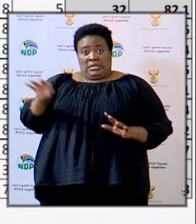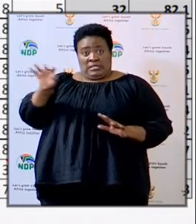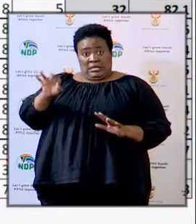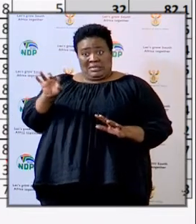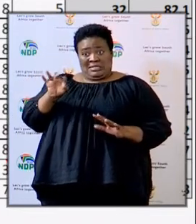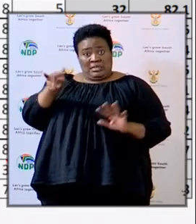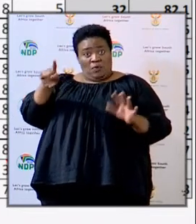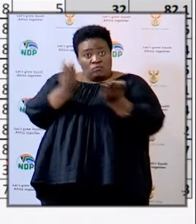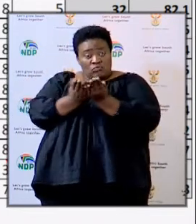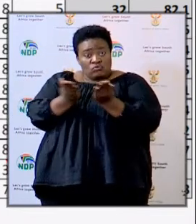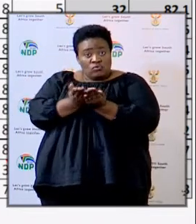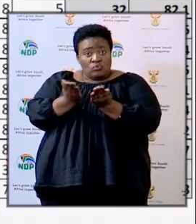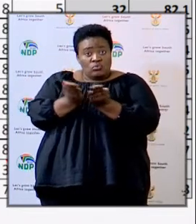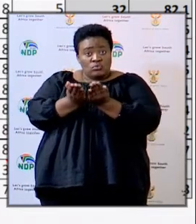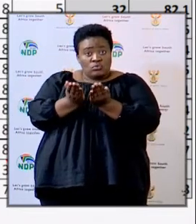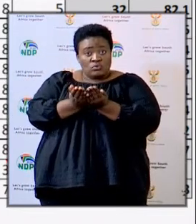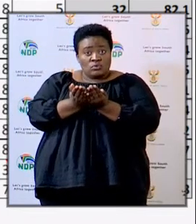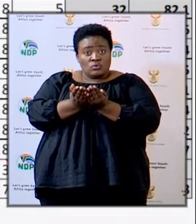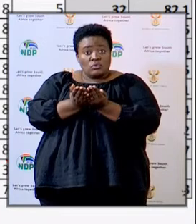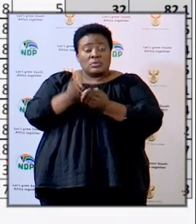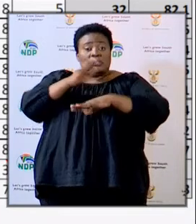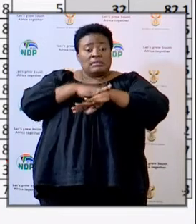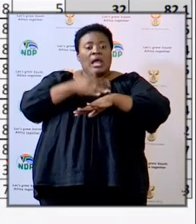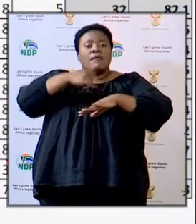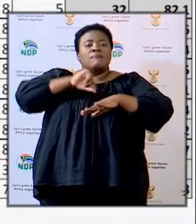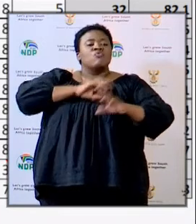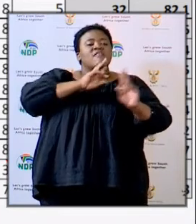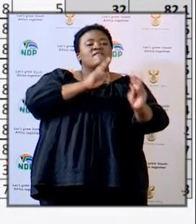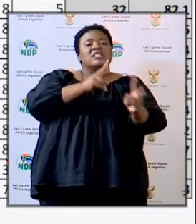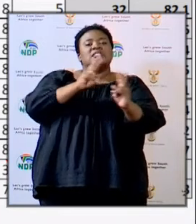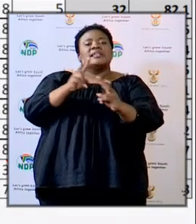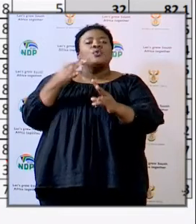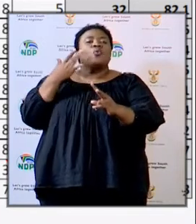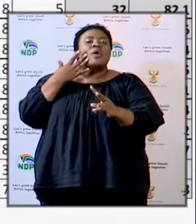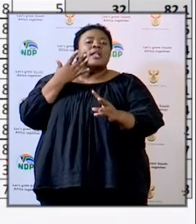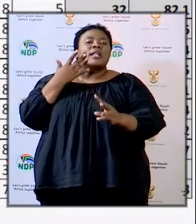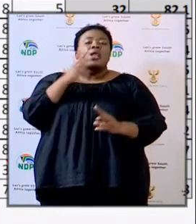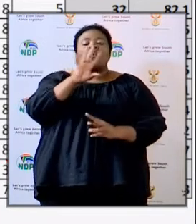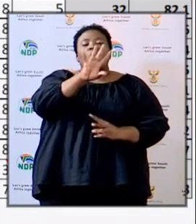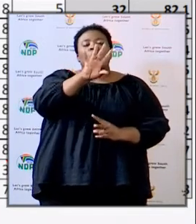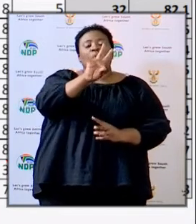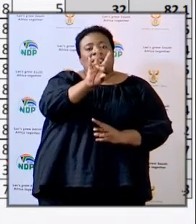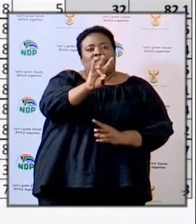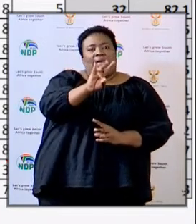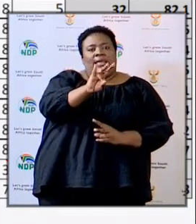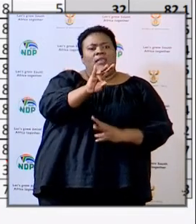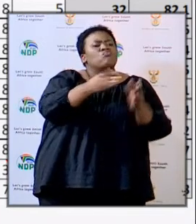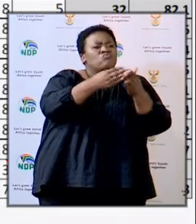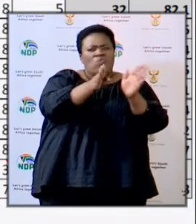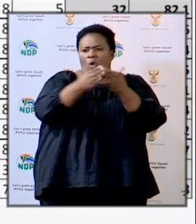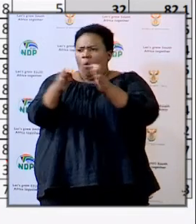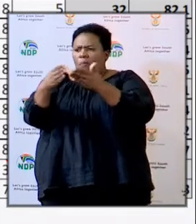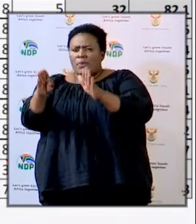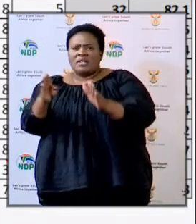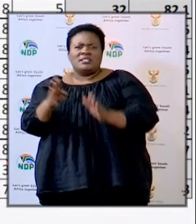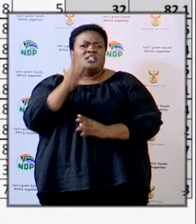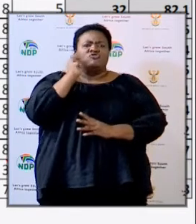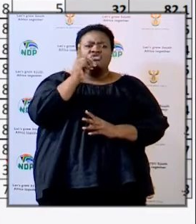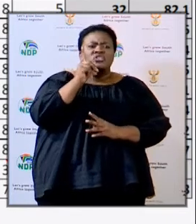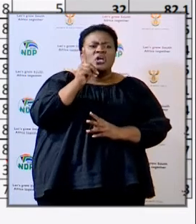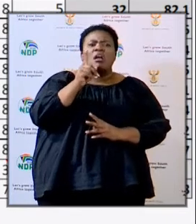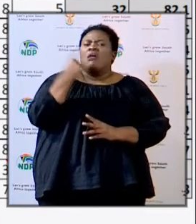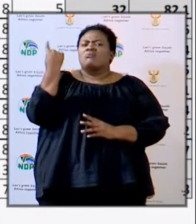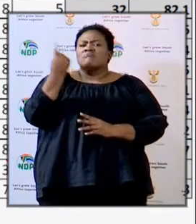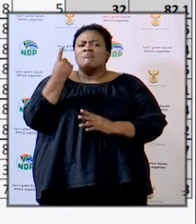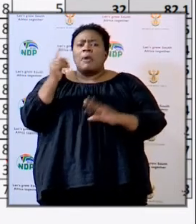schools were, when we went to visit them on Wednesday, were open, the teachers and the school management